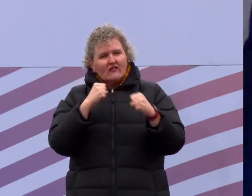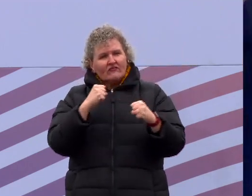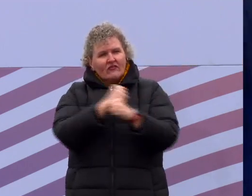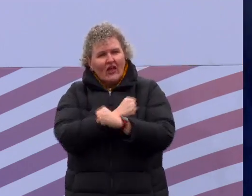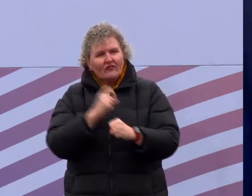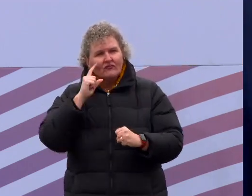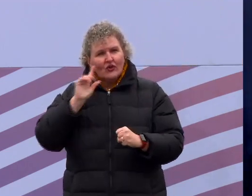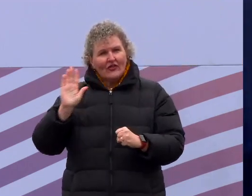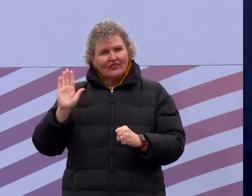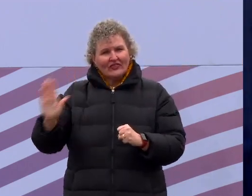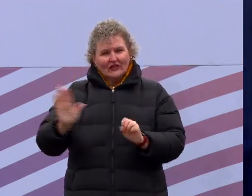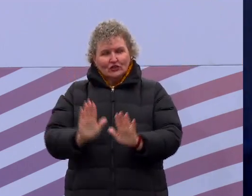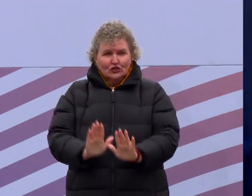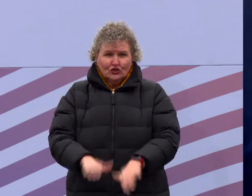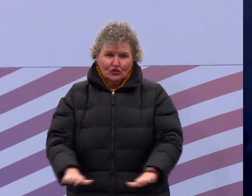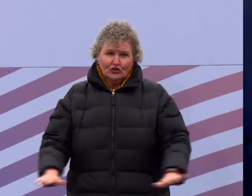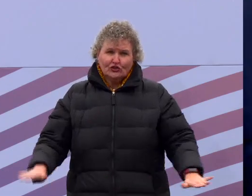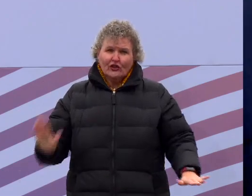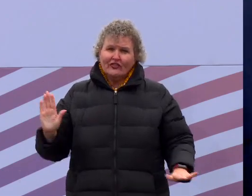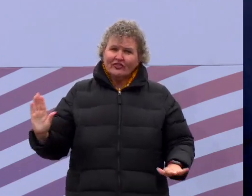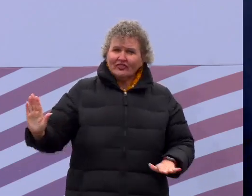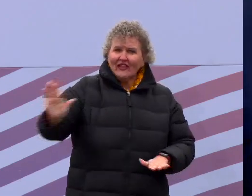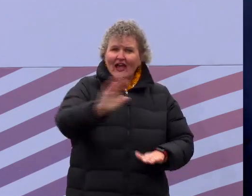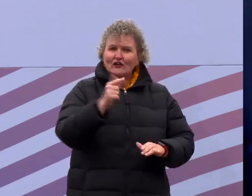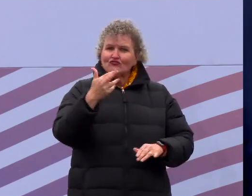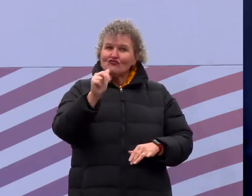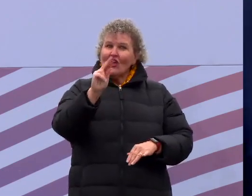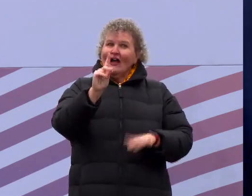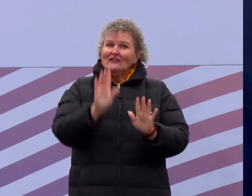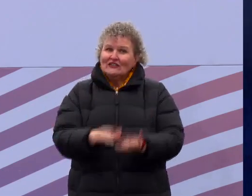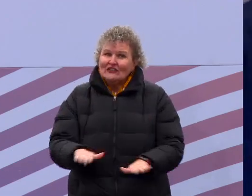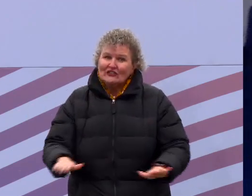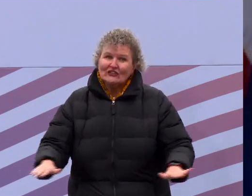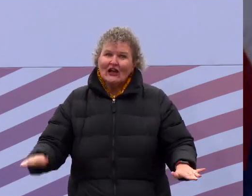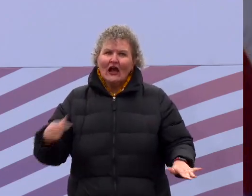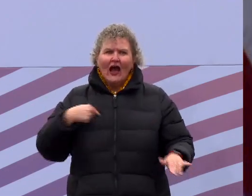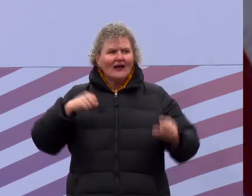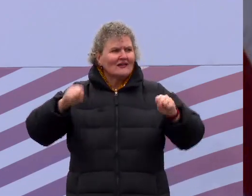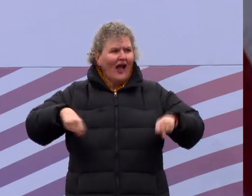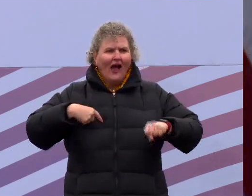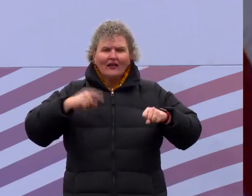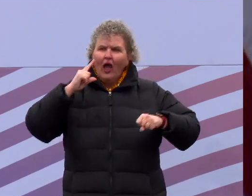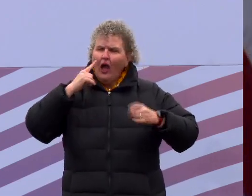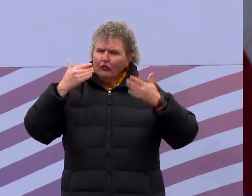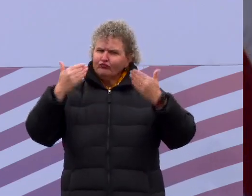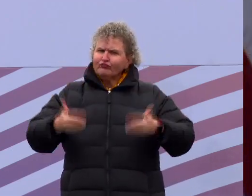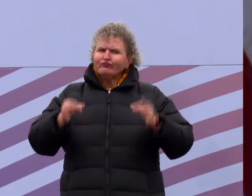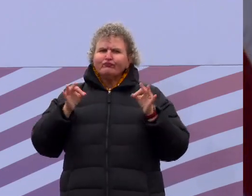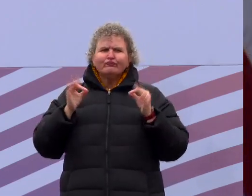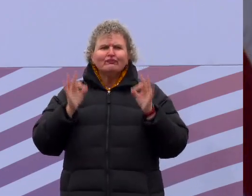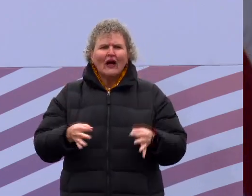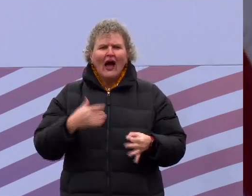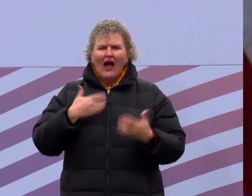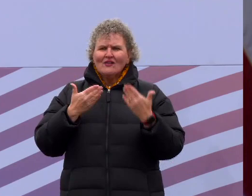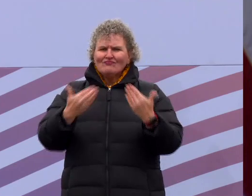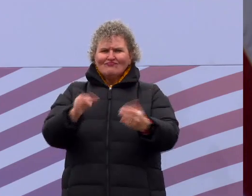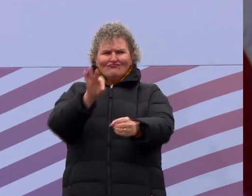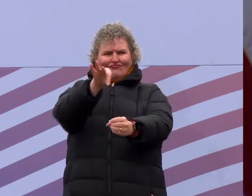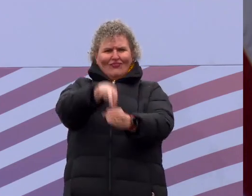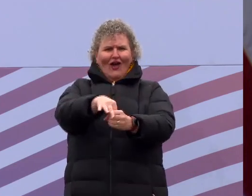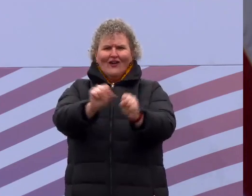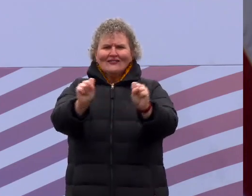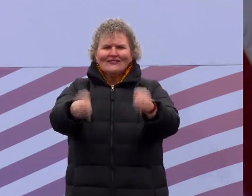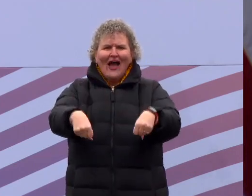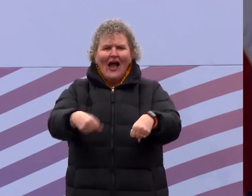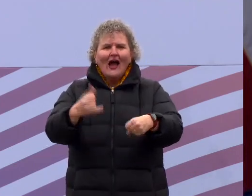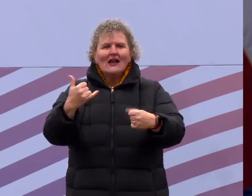had the opportunity to chart their own paths. That they had the right to vote and that when they walked into a room, they